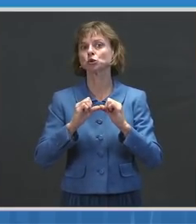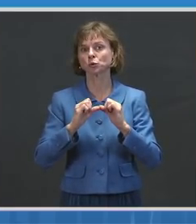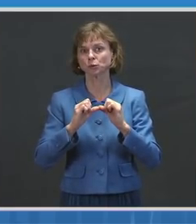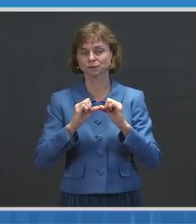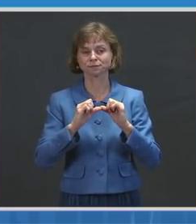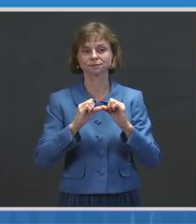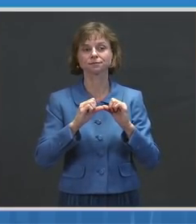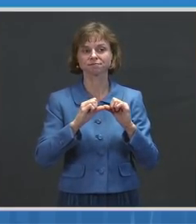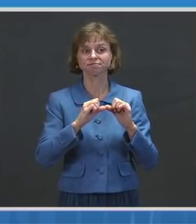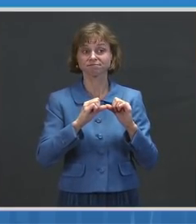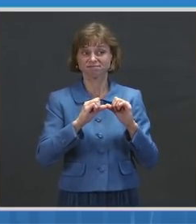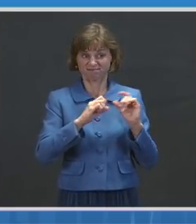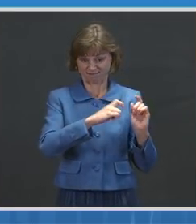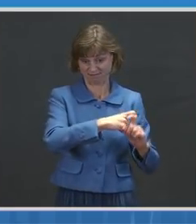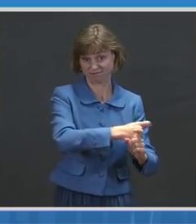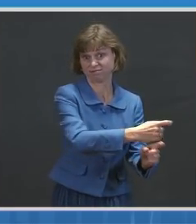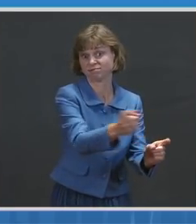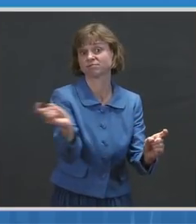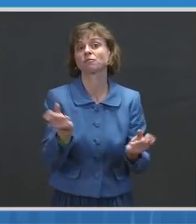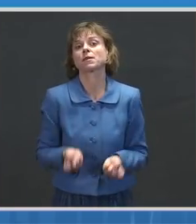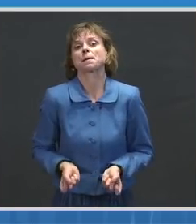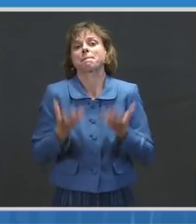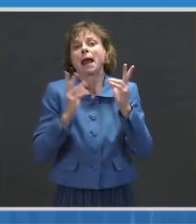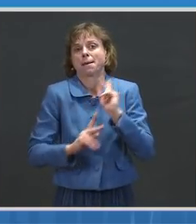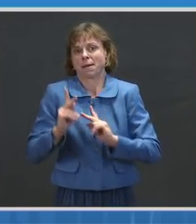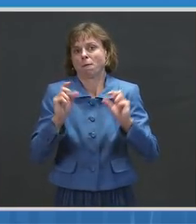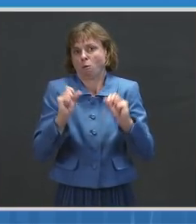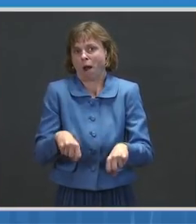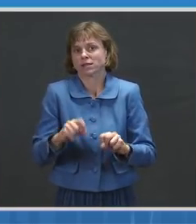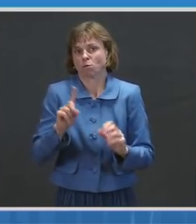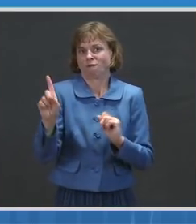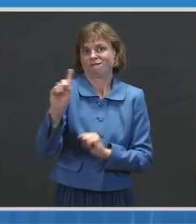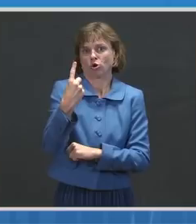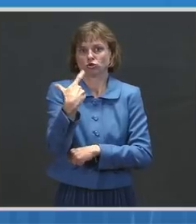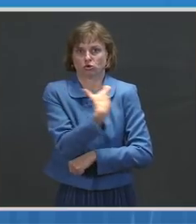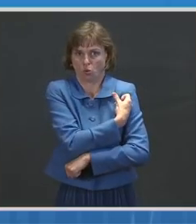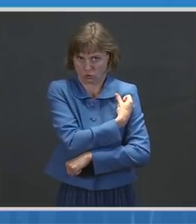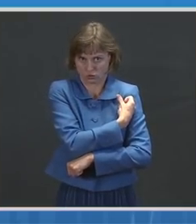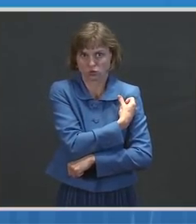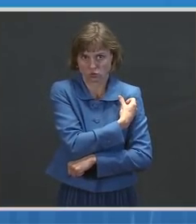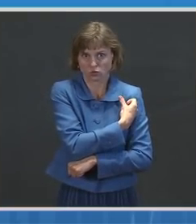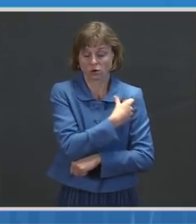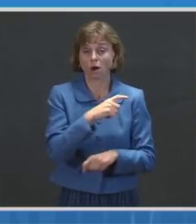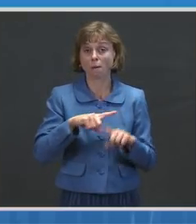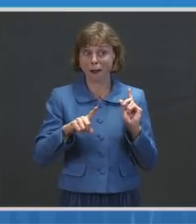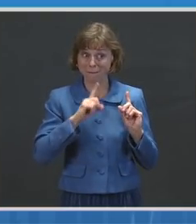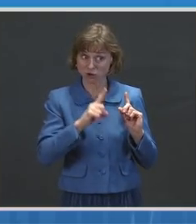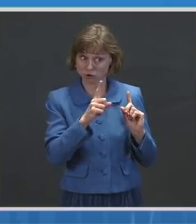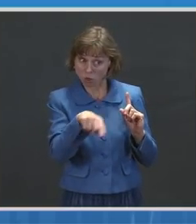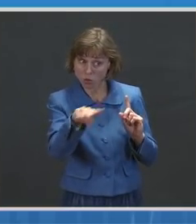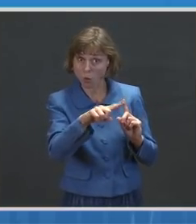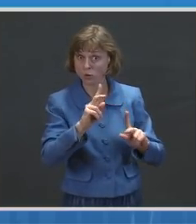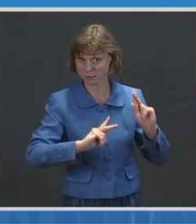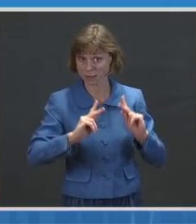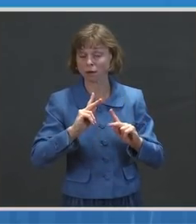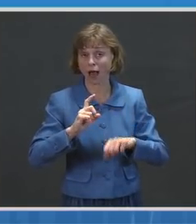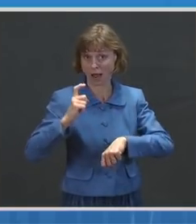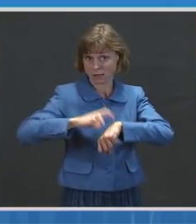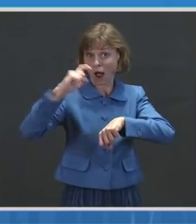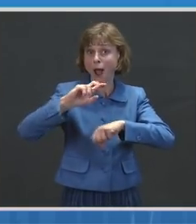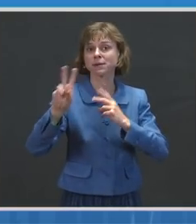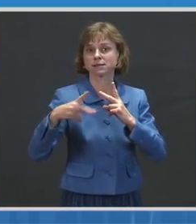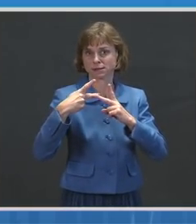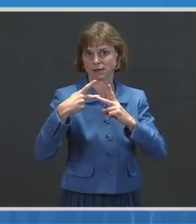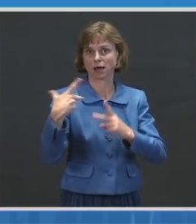on their first dose as possible, but also making sure that people on time get their second dose.